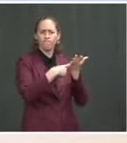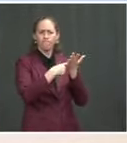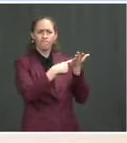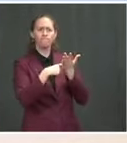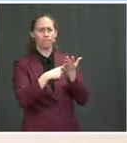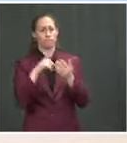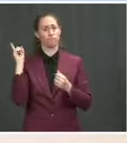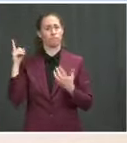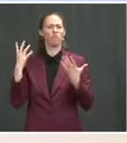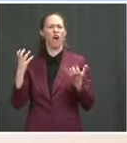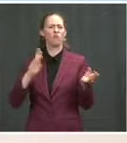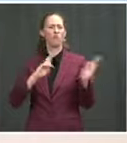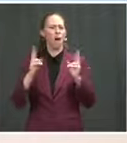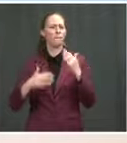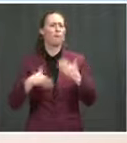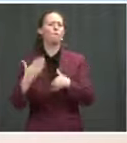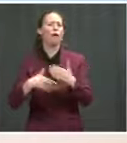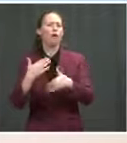sooner rather than later. And on Iran, the newly elected President